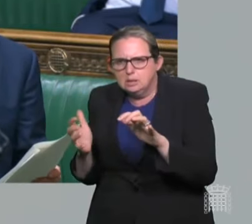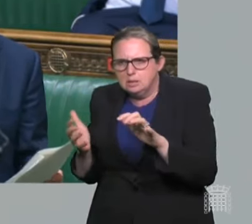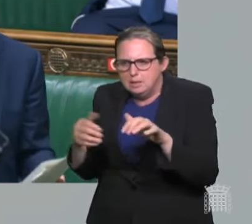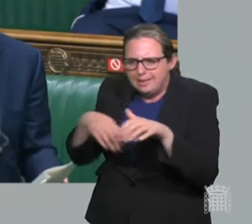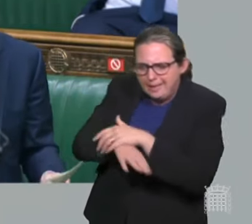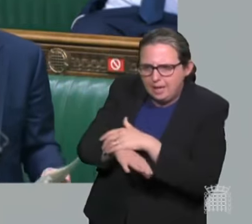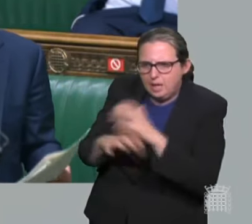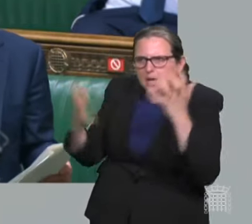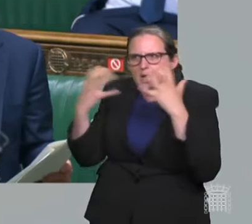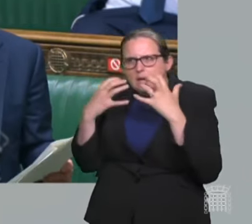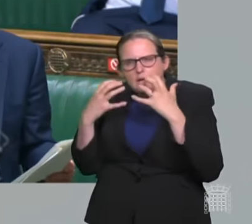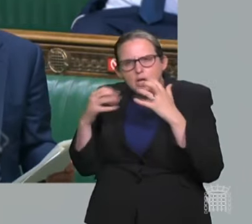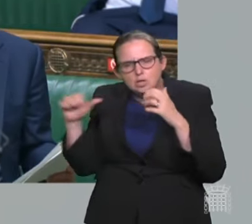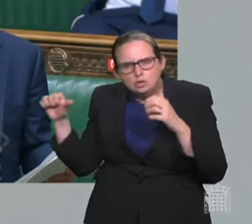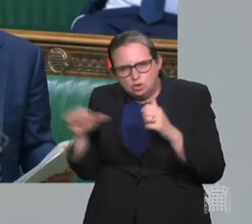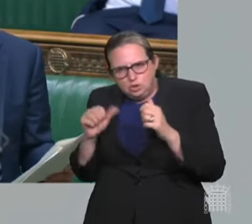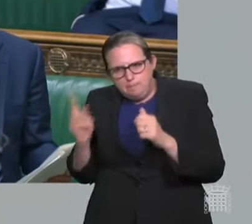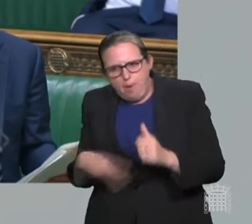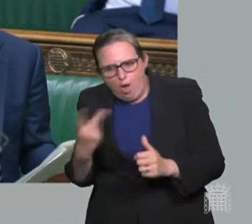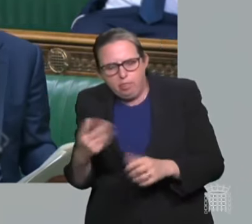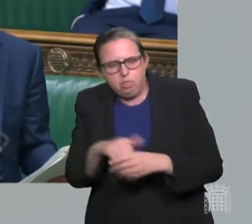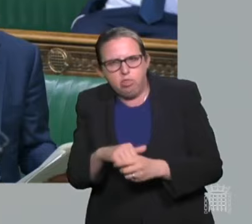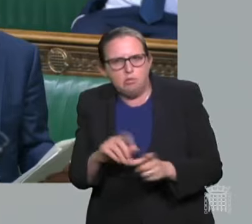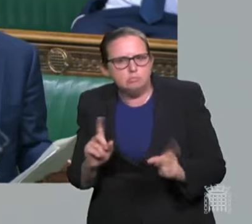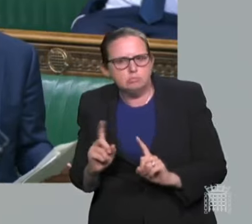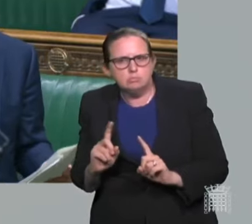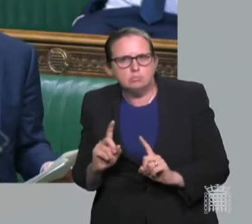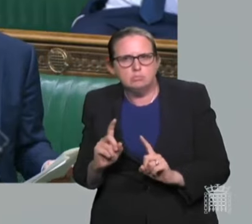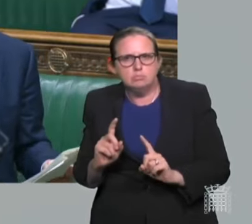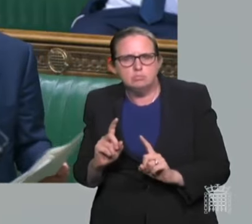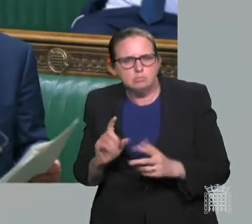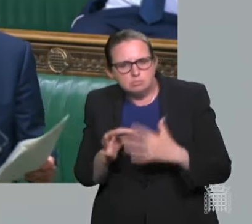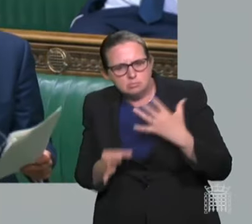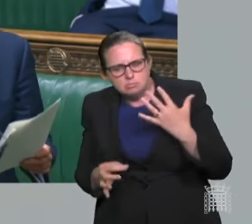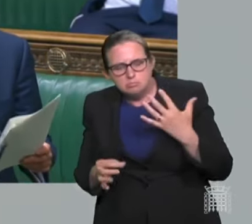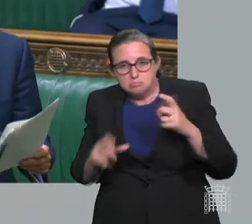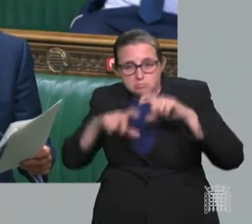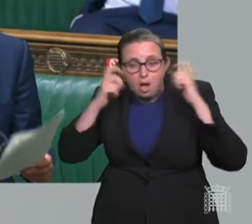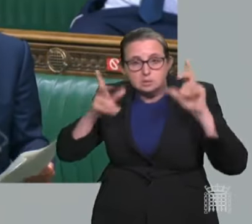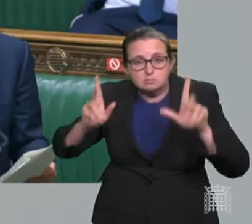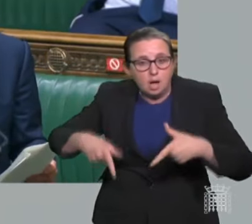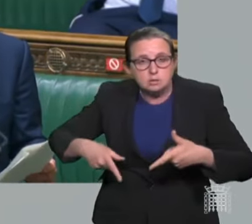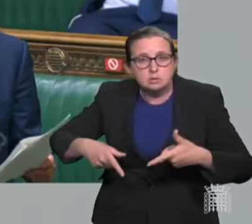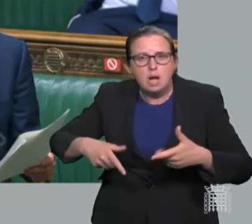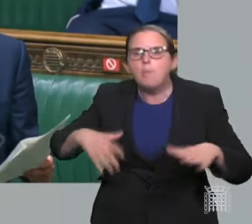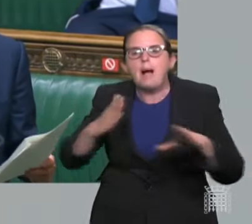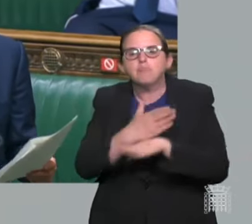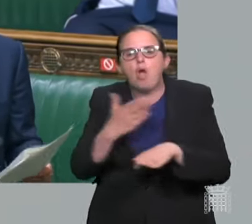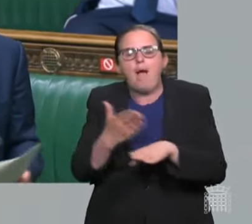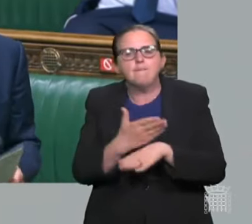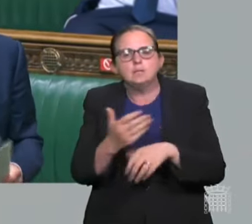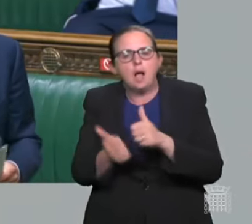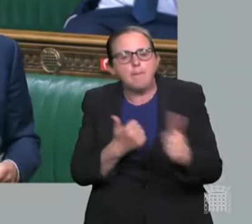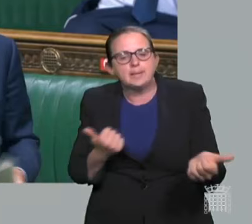enclosed spaces? And does he intend to put out guidance, and what will he do to ensure that private operators can't